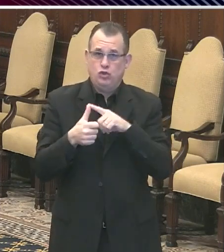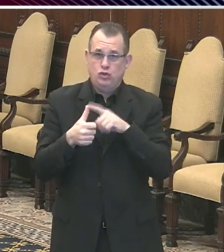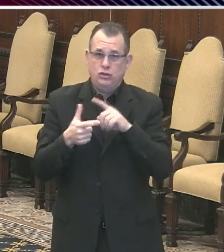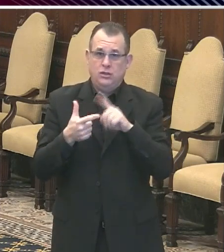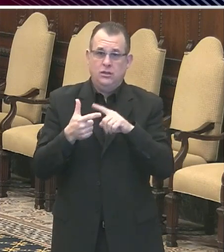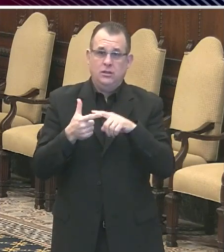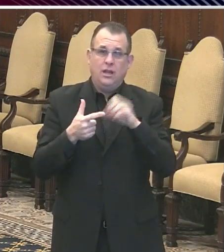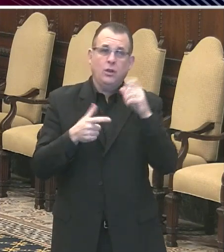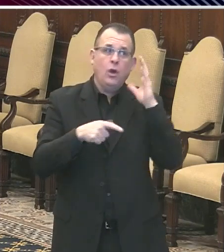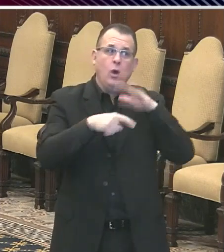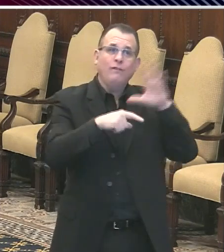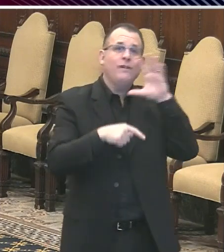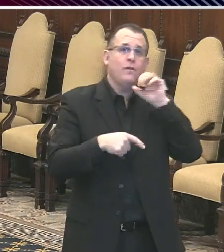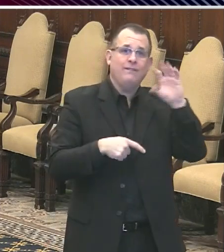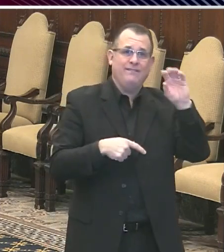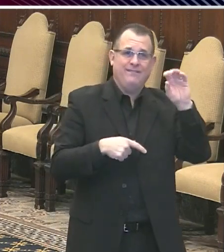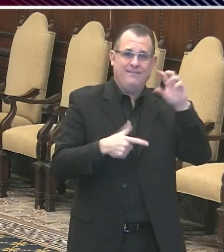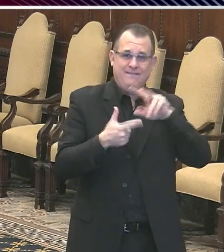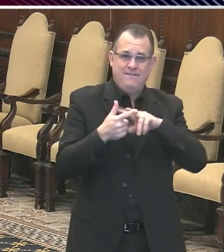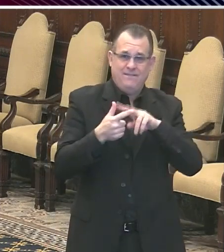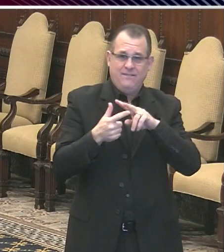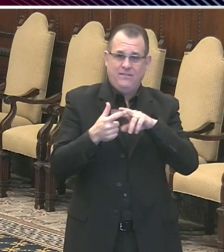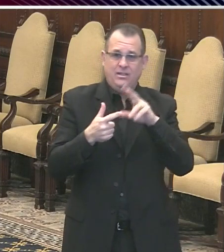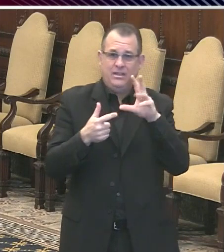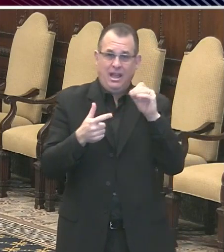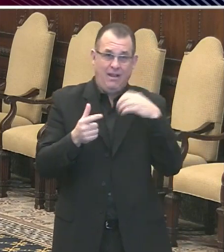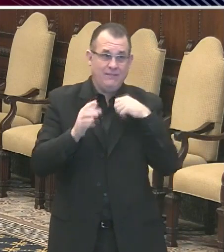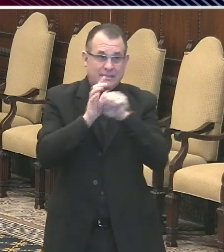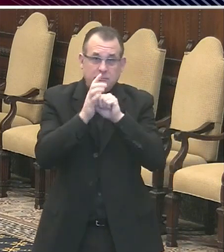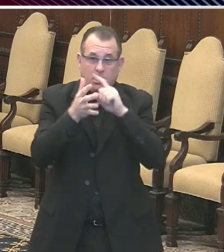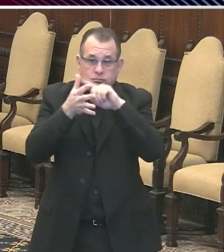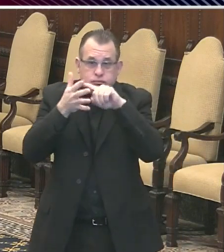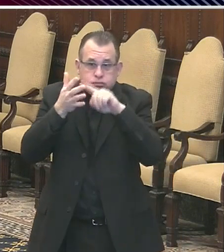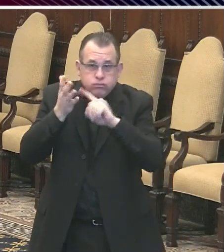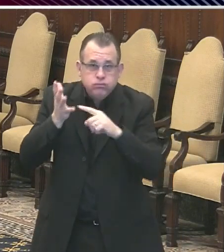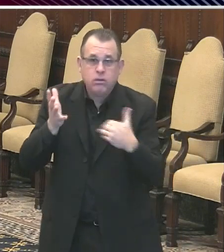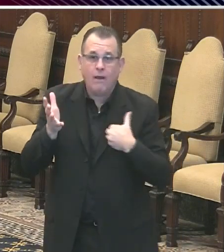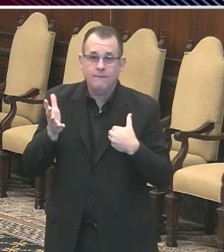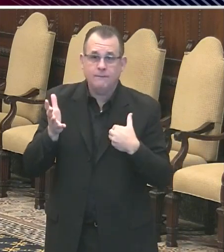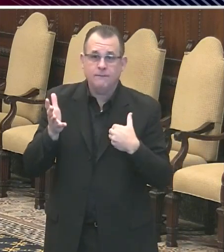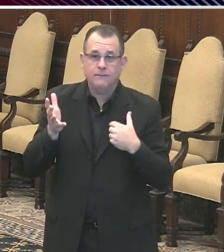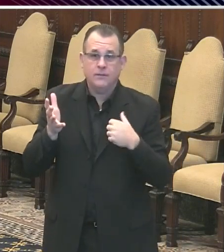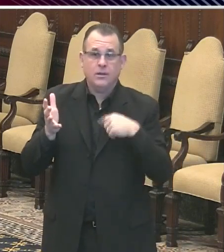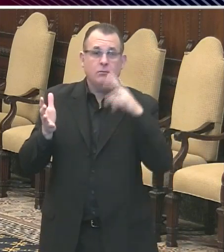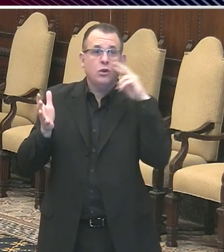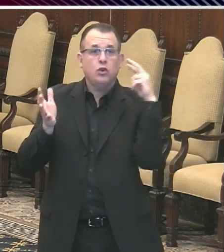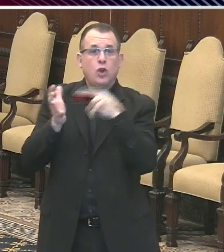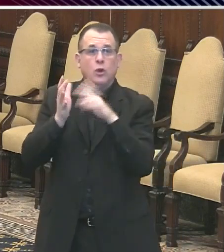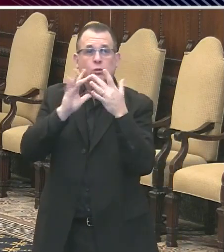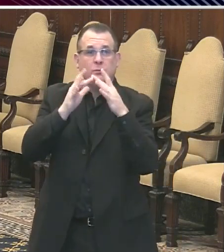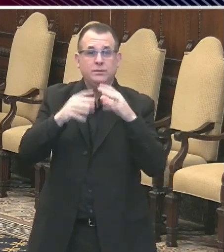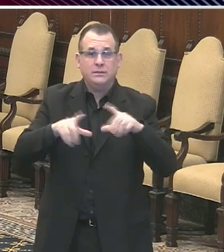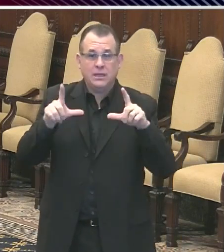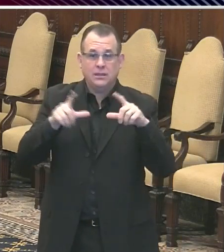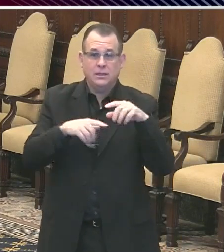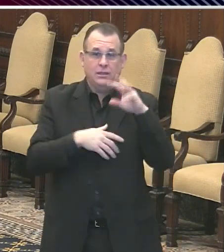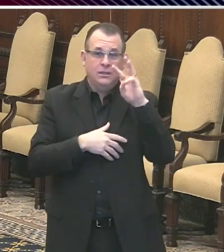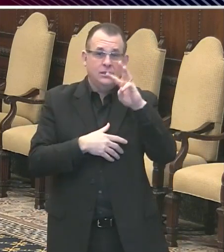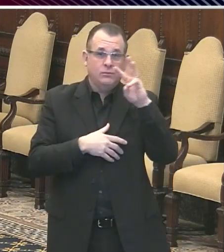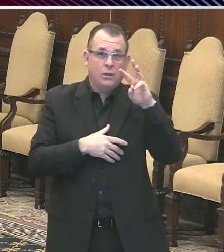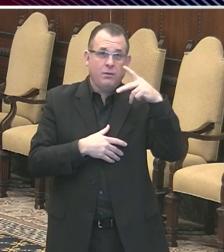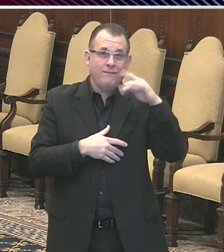increasing number of sites. Go to our website at phil.gov slash COVID, and you can get all the list of expanded sites where testing is available to you.